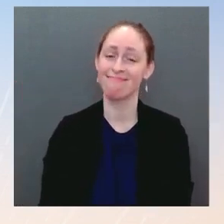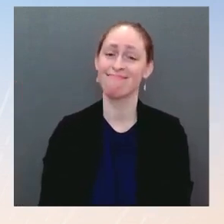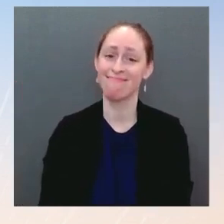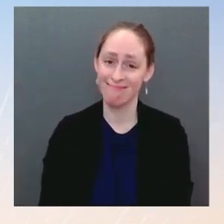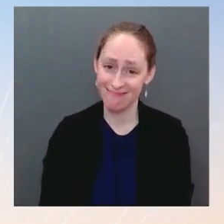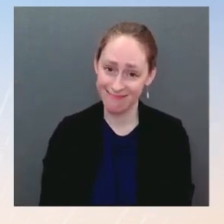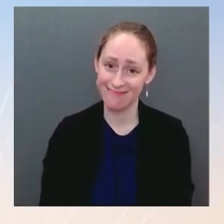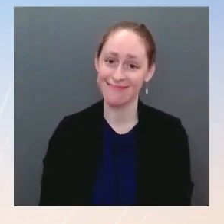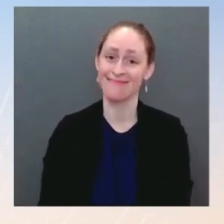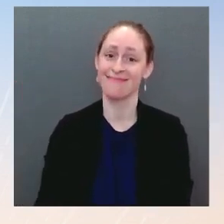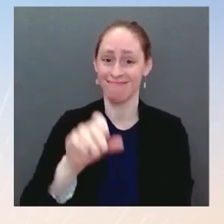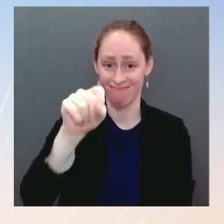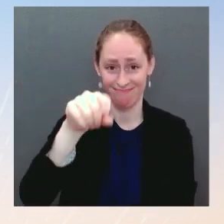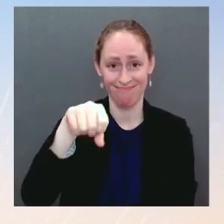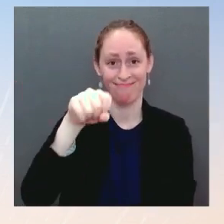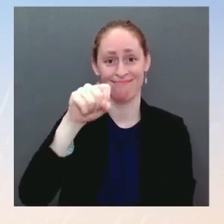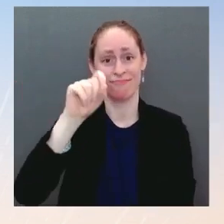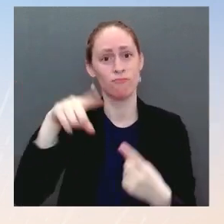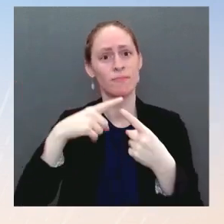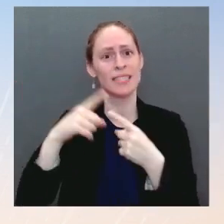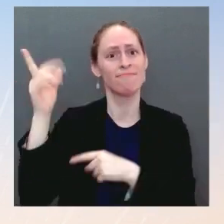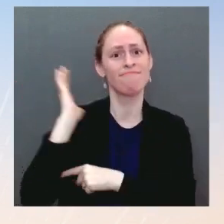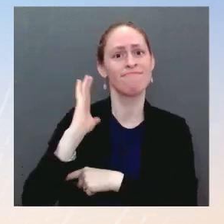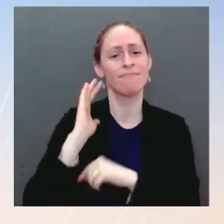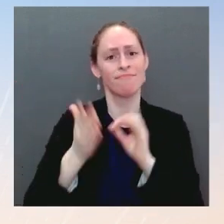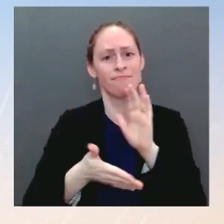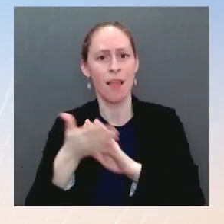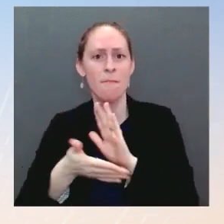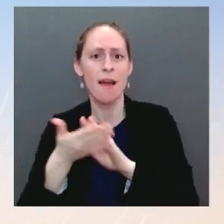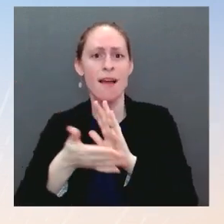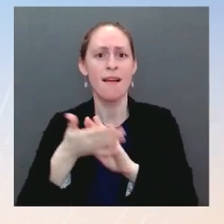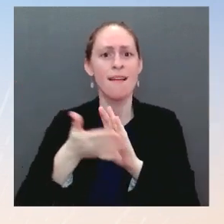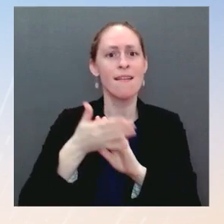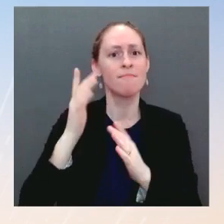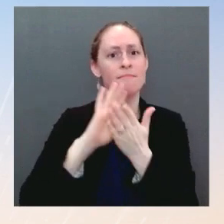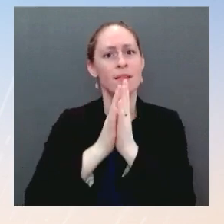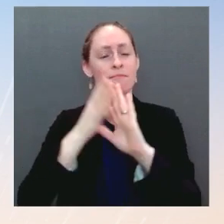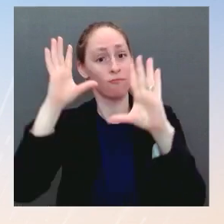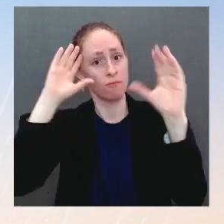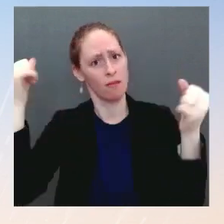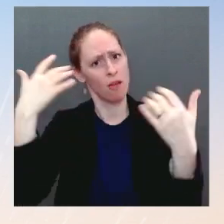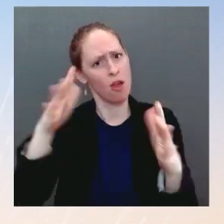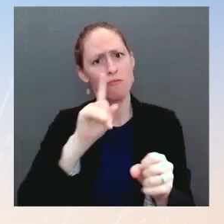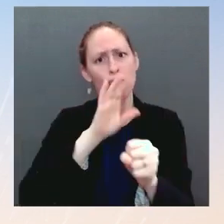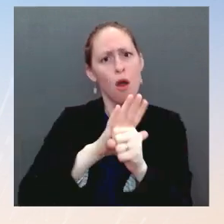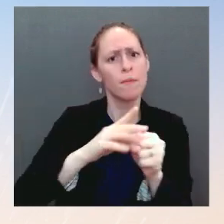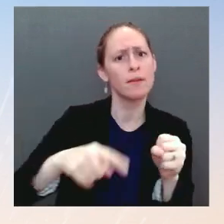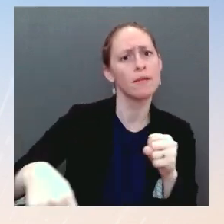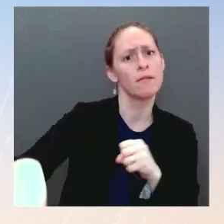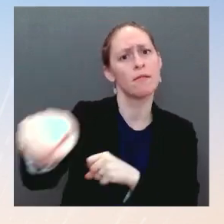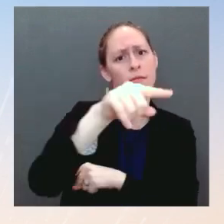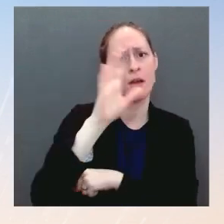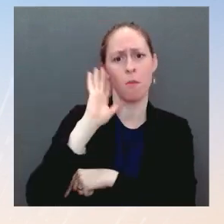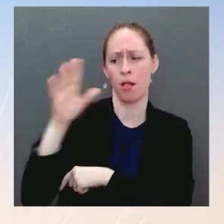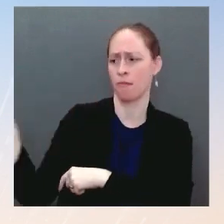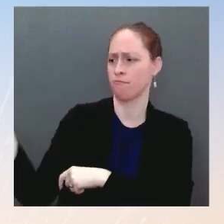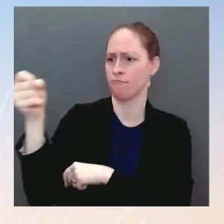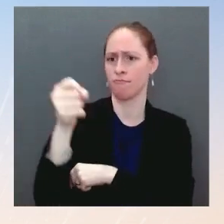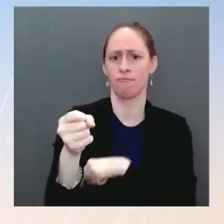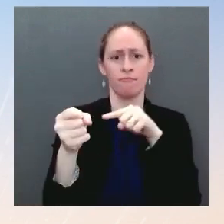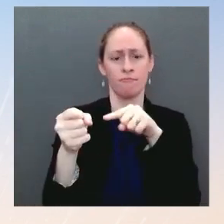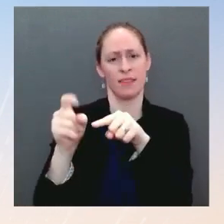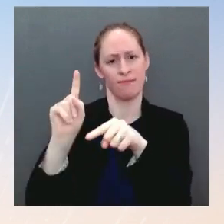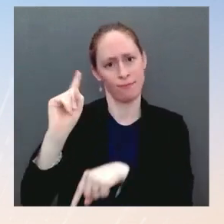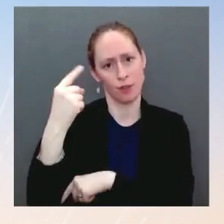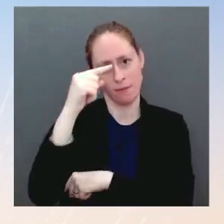say he absolutely intends to deliver on, which is to nominate the first African American woman to the Supreme Court. Ron Klain and Dana Remus